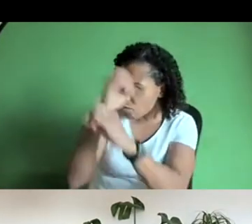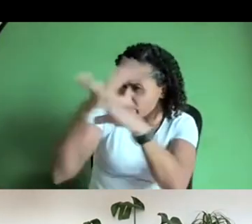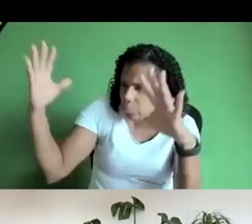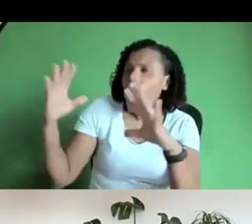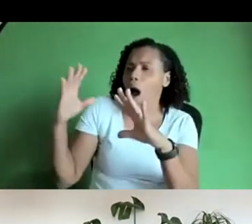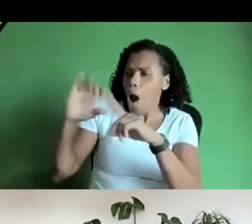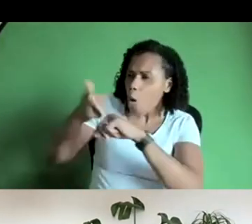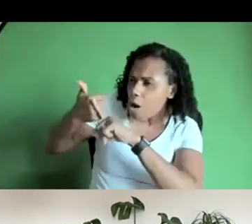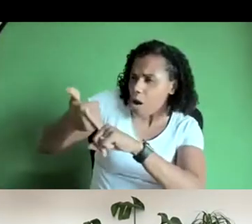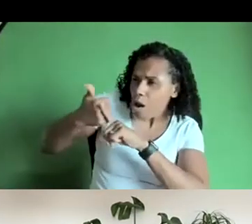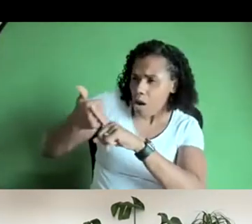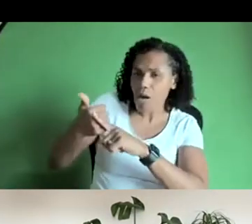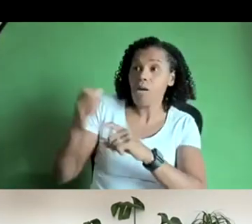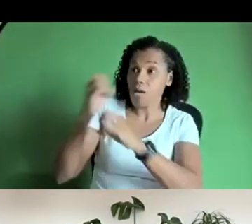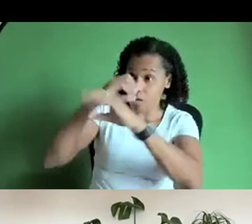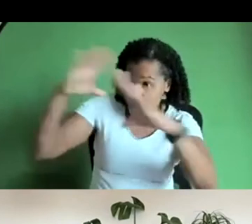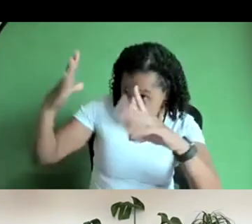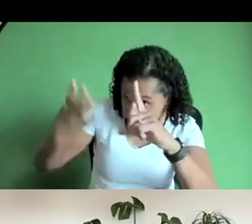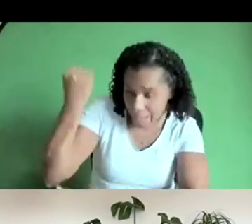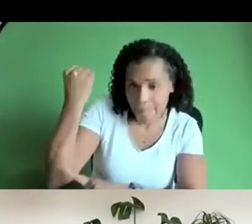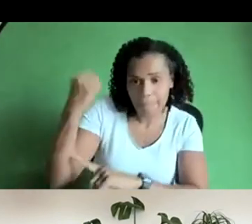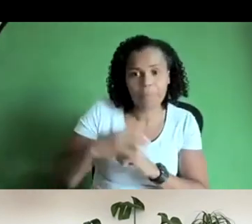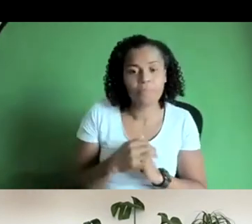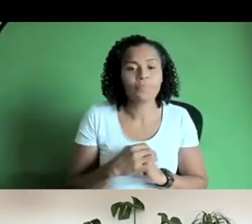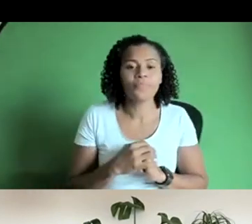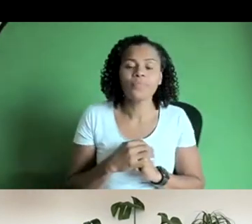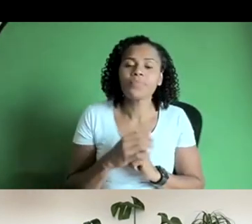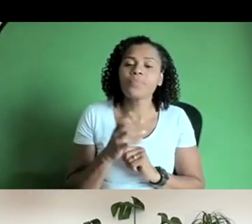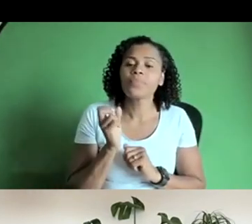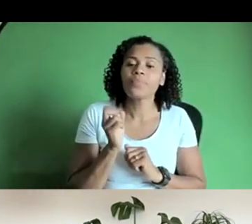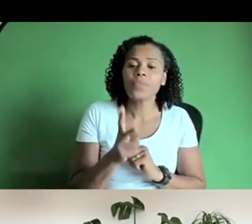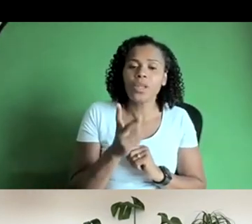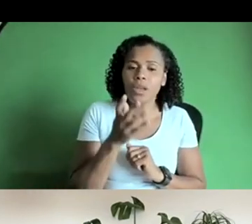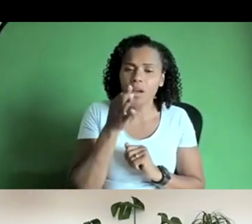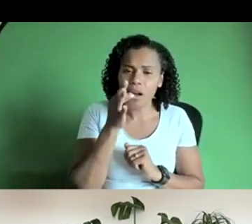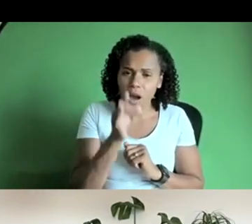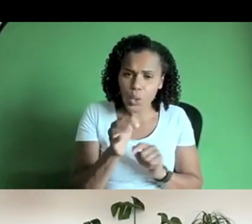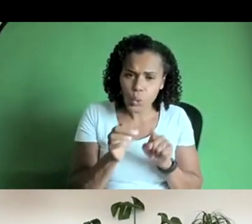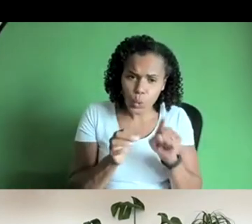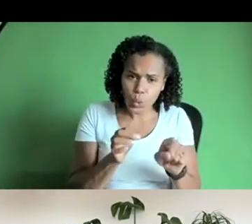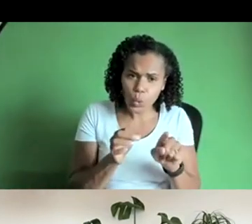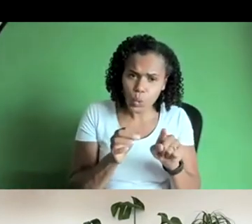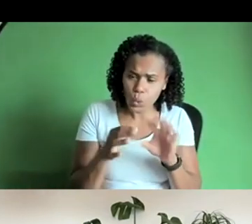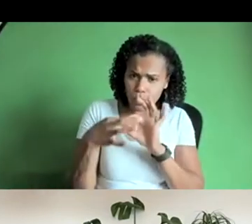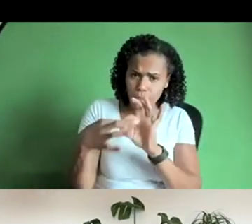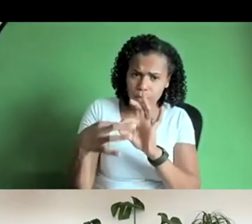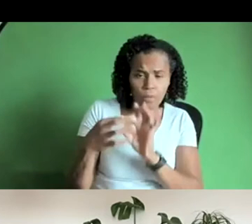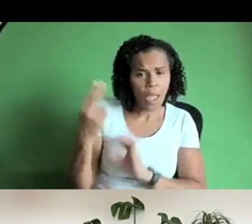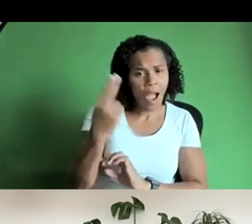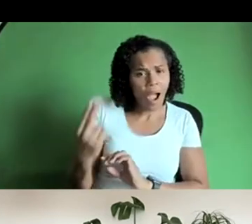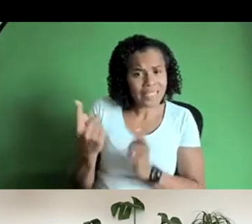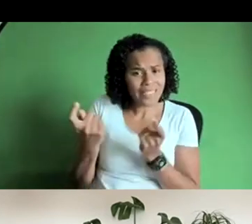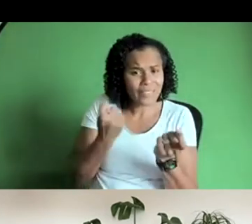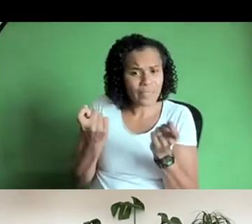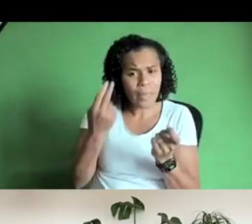yeah yeah and you you work um particularly with uh an artist facilitator called lisa lisa